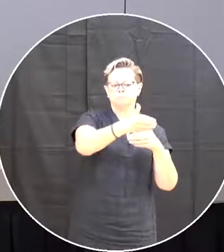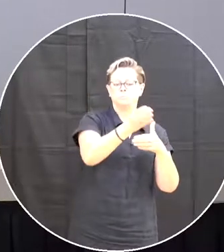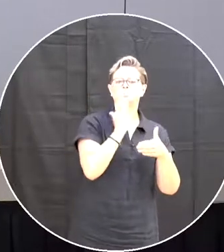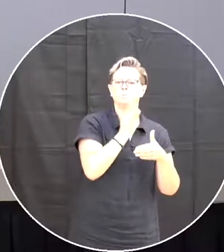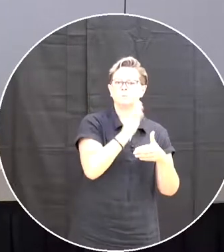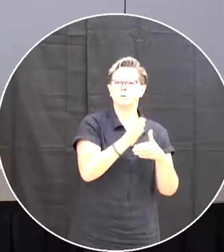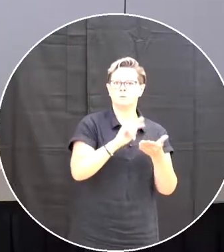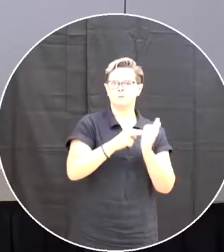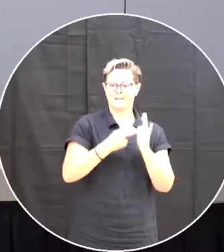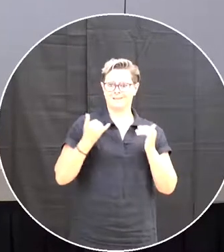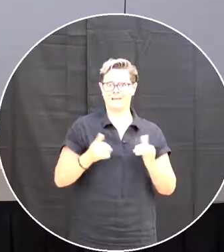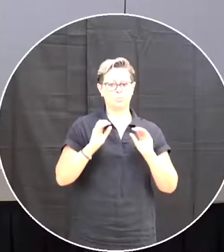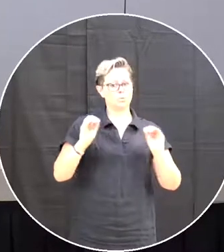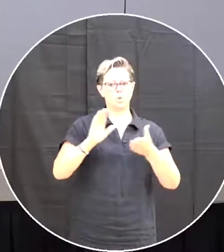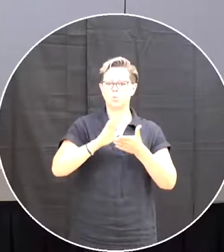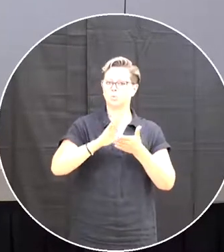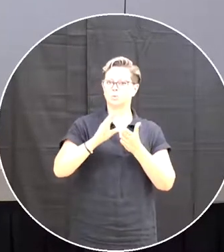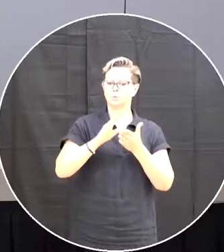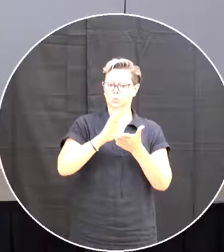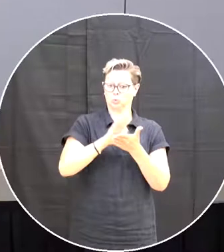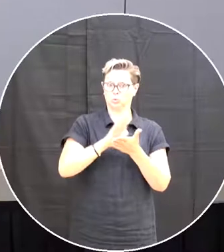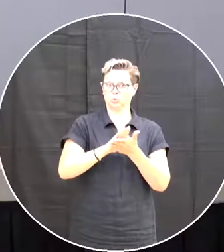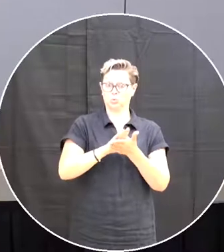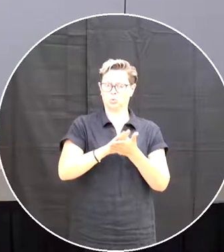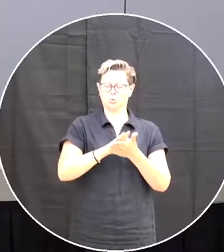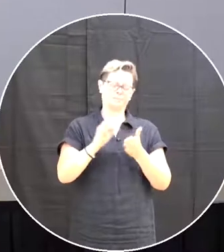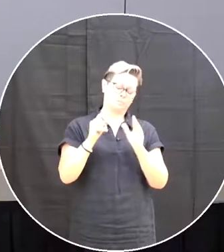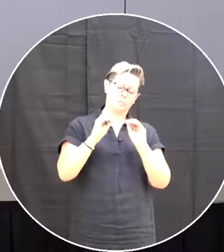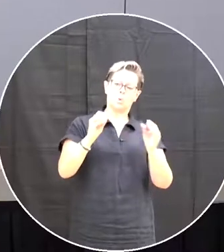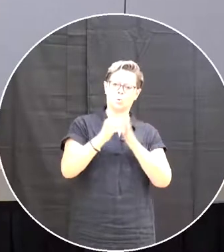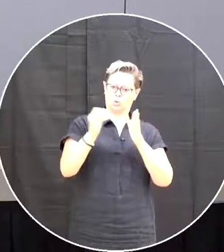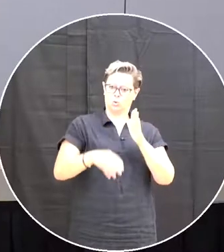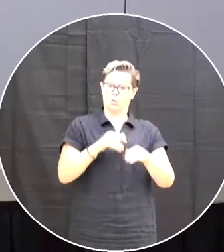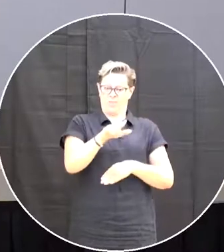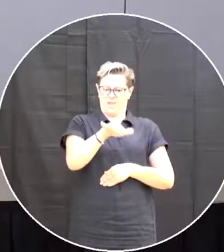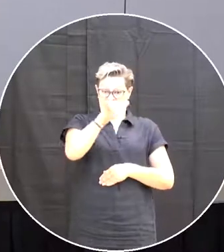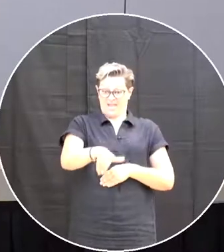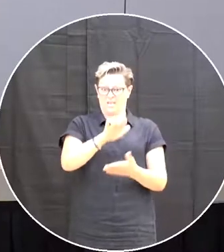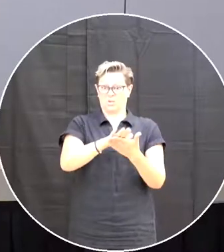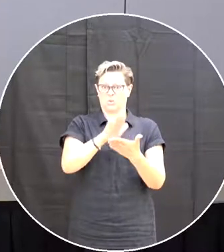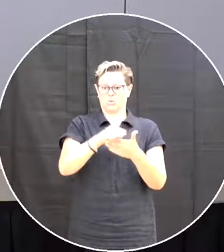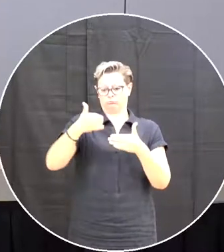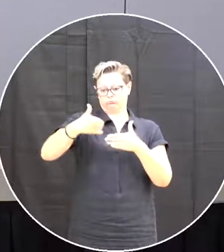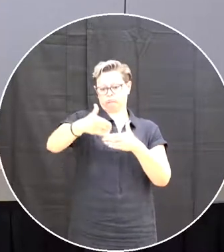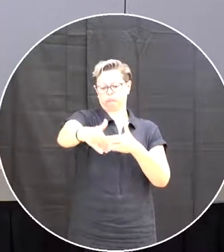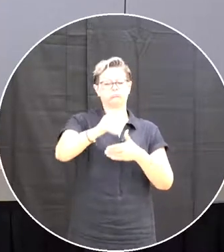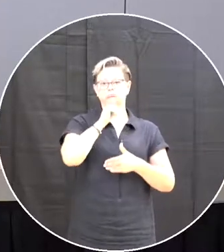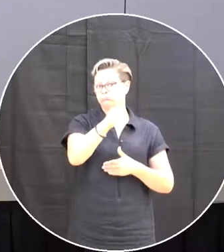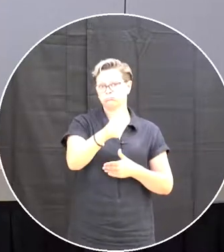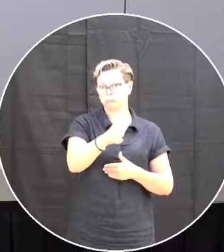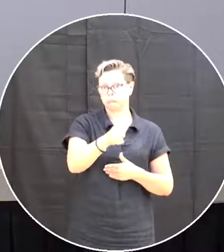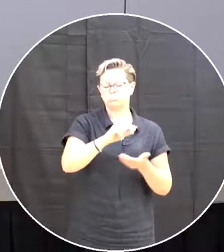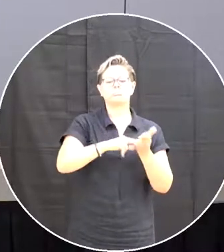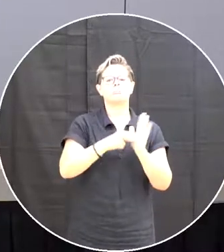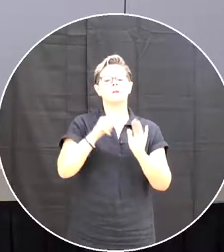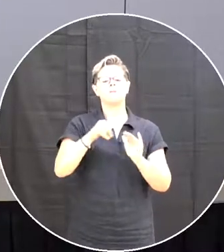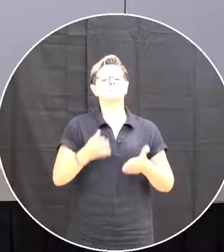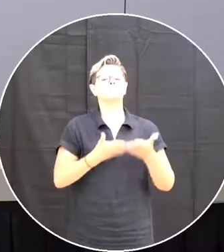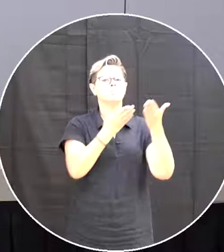students currently attending or registered to attend raymond ward in the upcoming year as such i bring the following motion